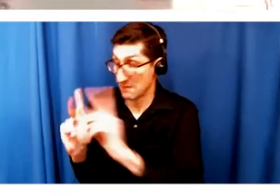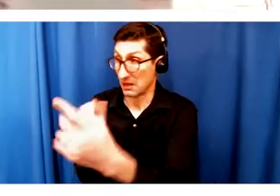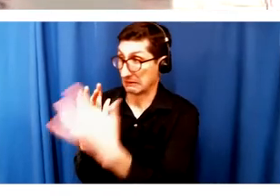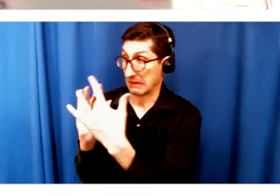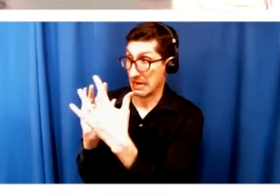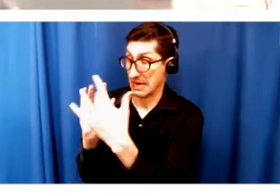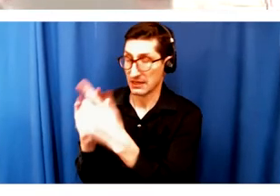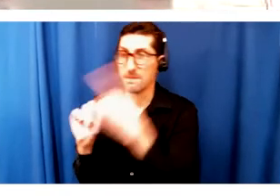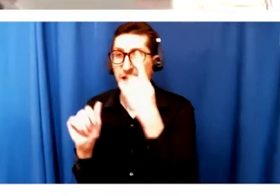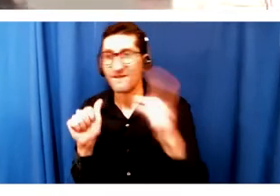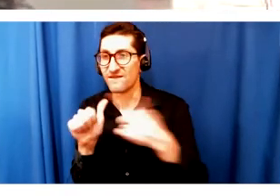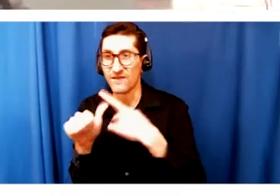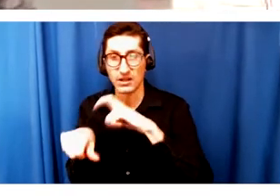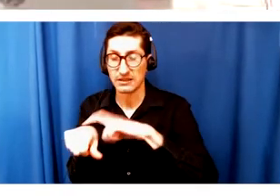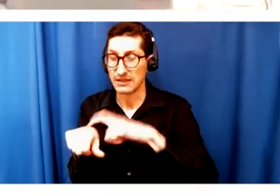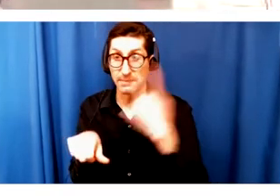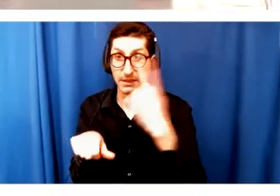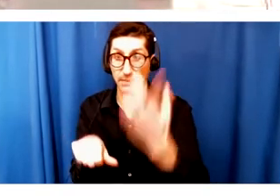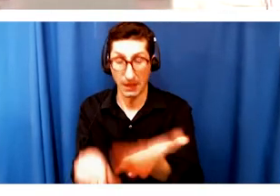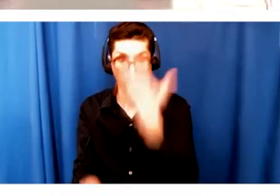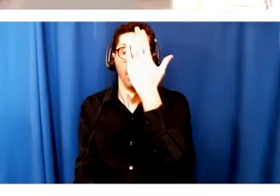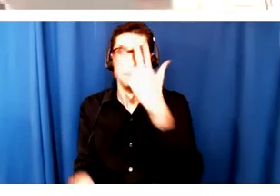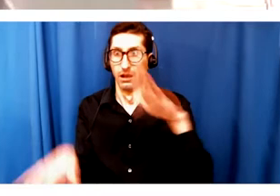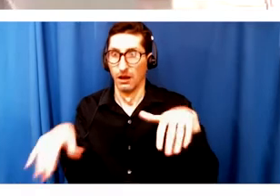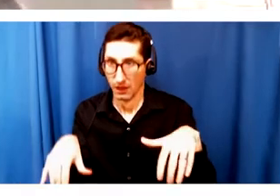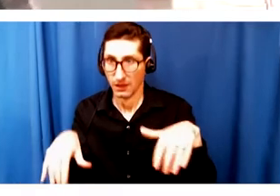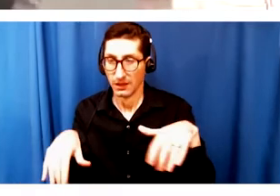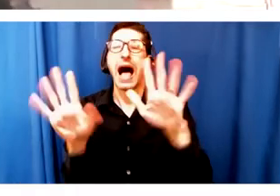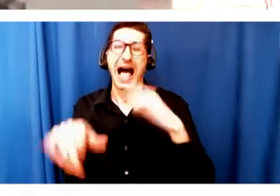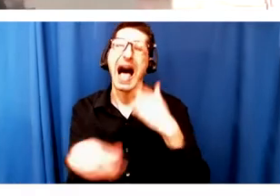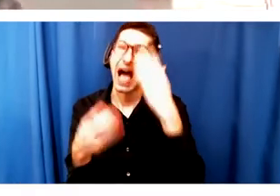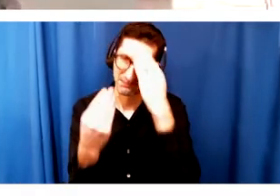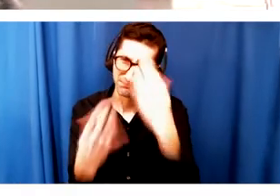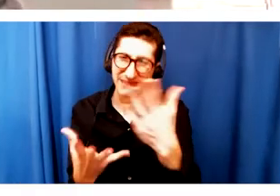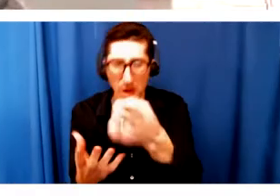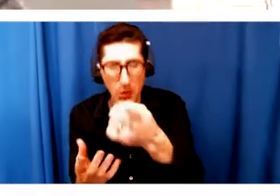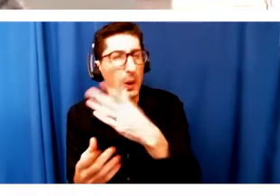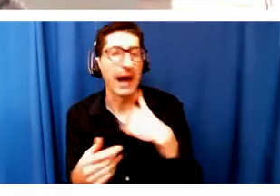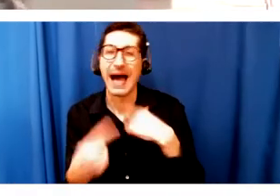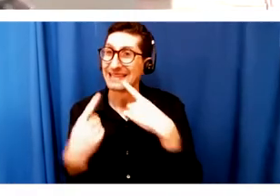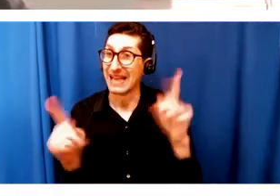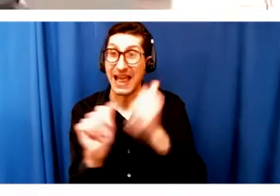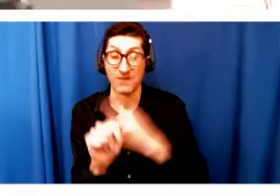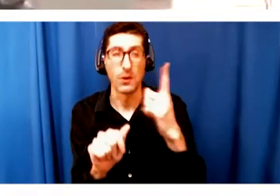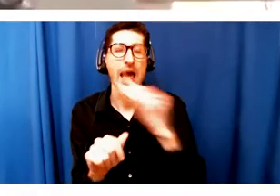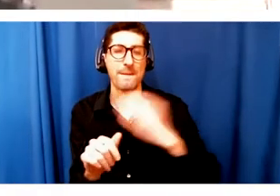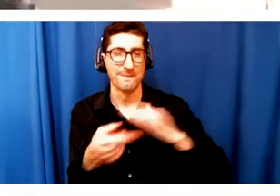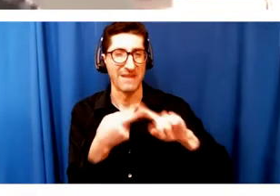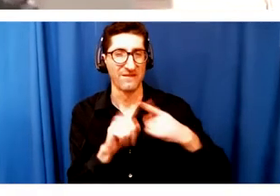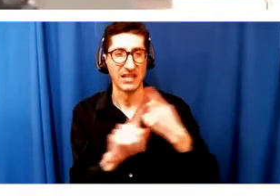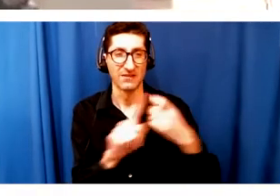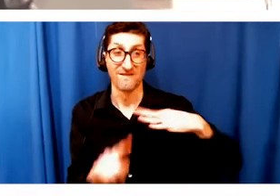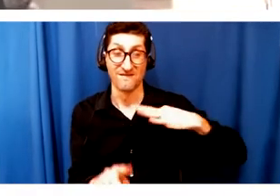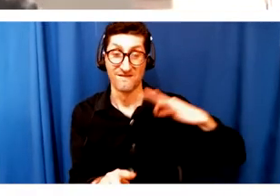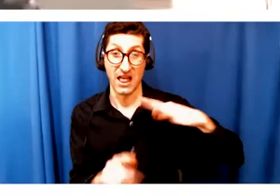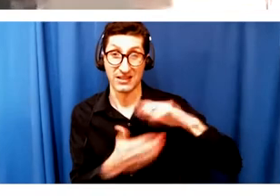with a thing which, here's the thing I'm always going to say to you, I will say to everyone, and I know my friends at Volunteer Lawyers for the Arts will say the same thing, read your contract.